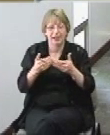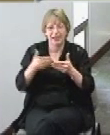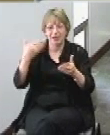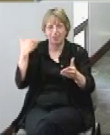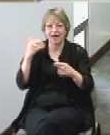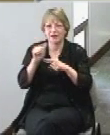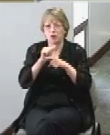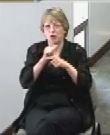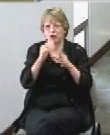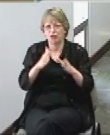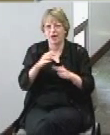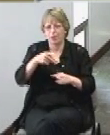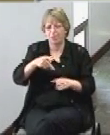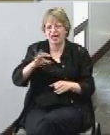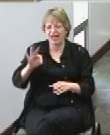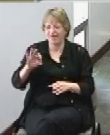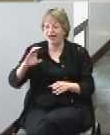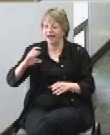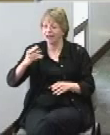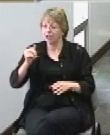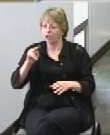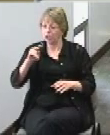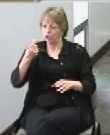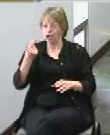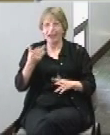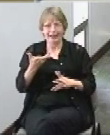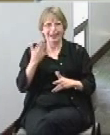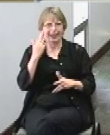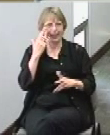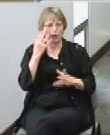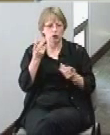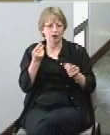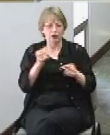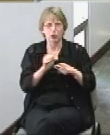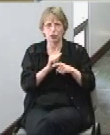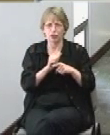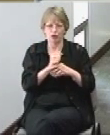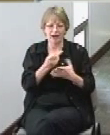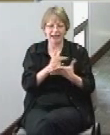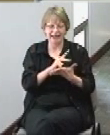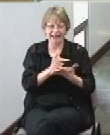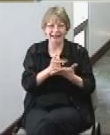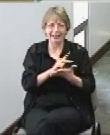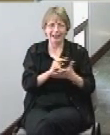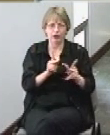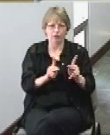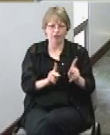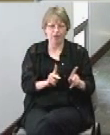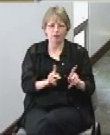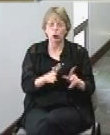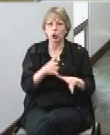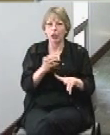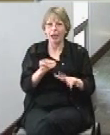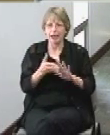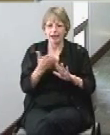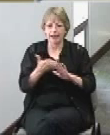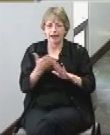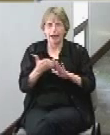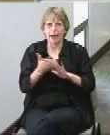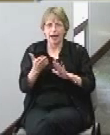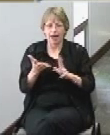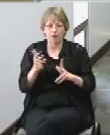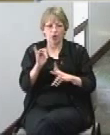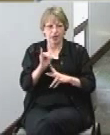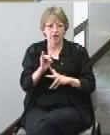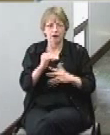he's he knows what he's doing with with training kitchen personnel and and running those will have